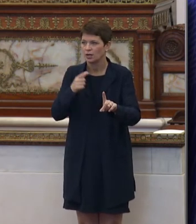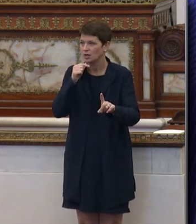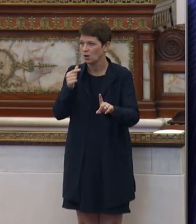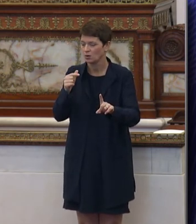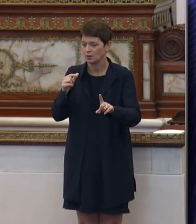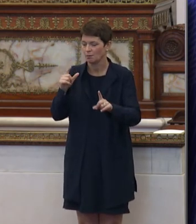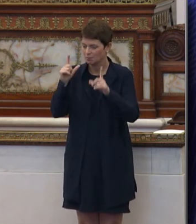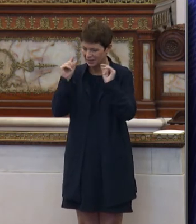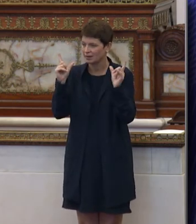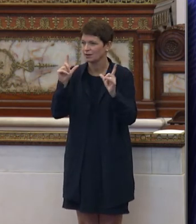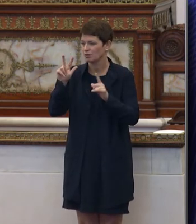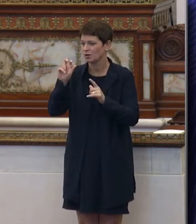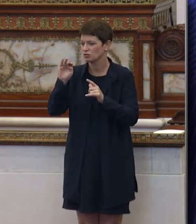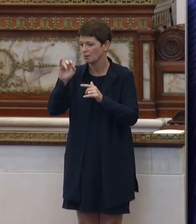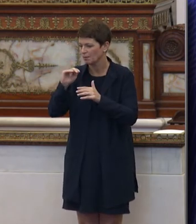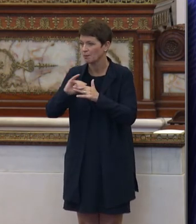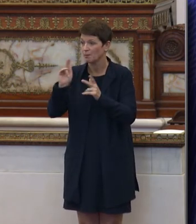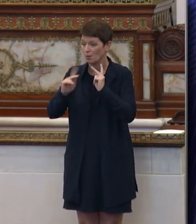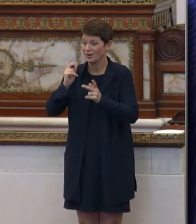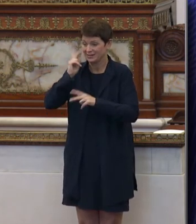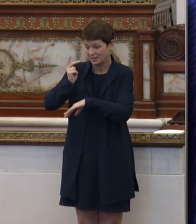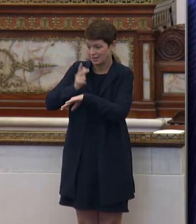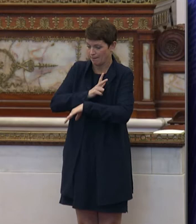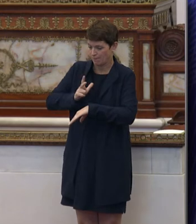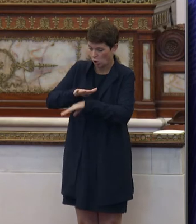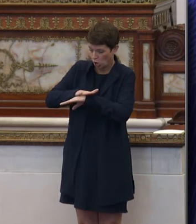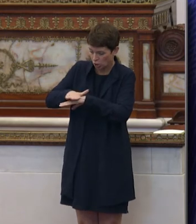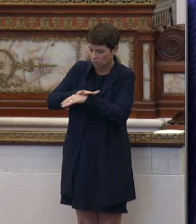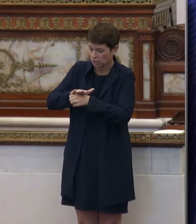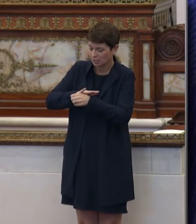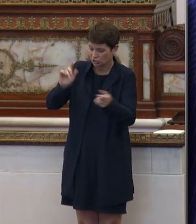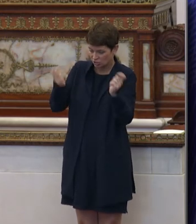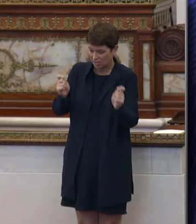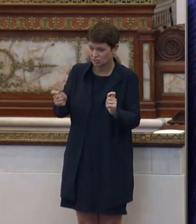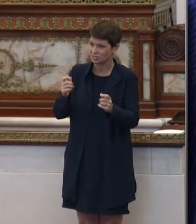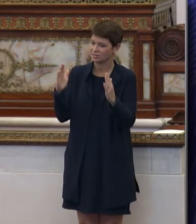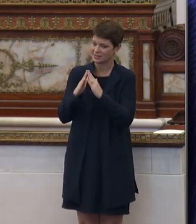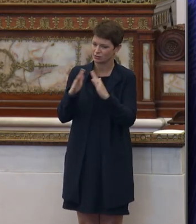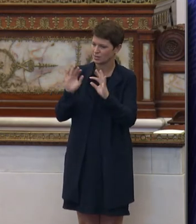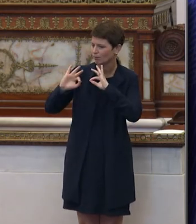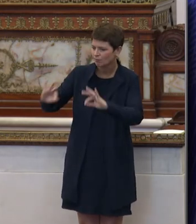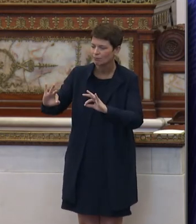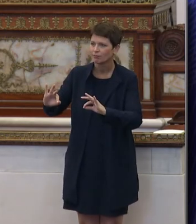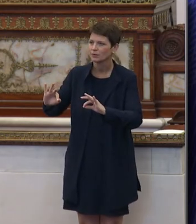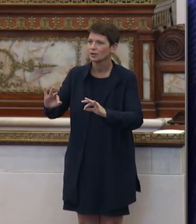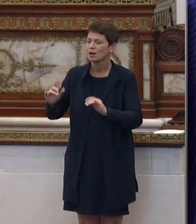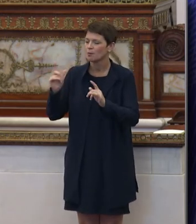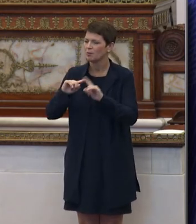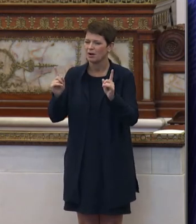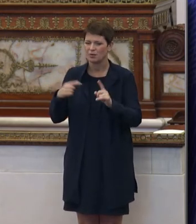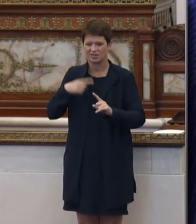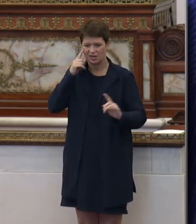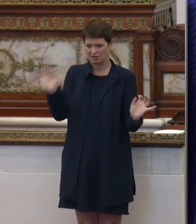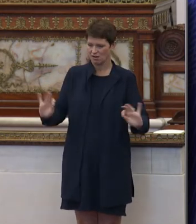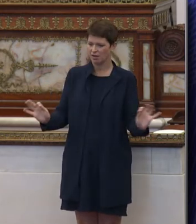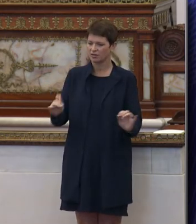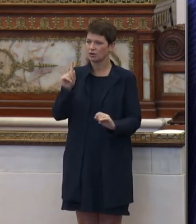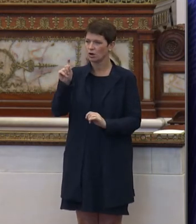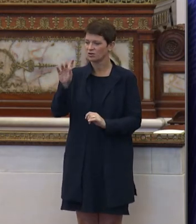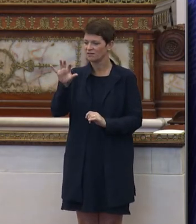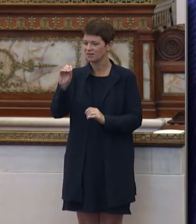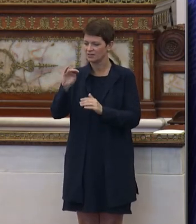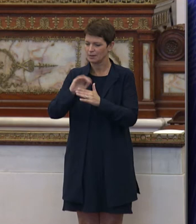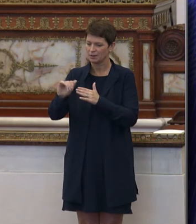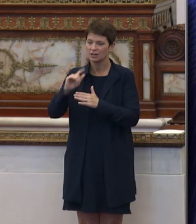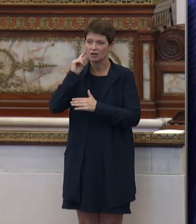million. And all of us want to see that park there, because we know it's a game changer for downtown. We don't blink when you talk about $150 million